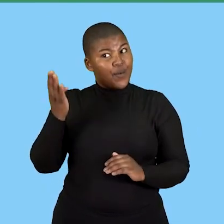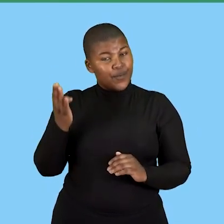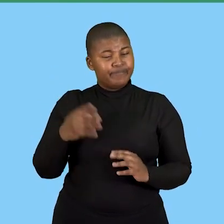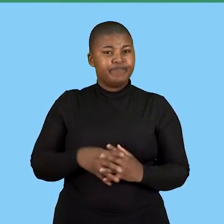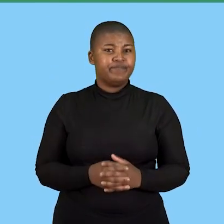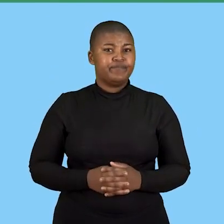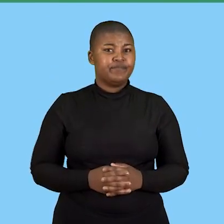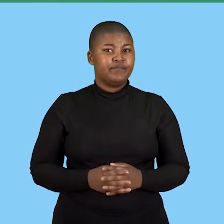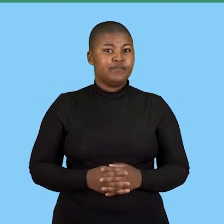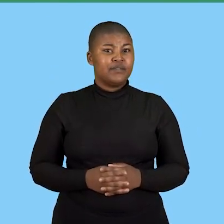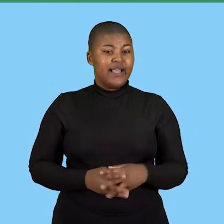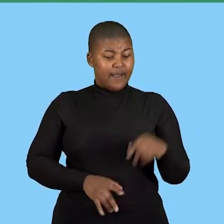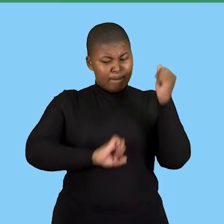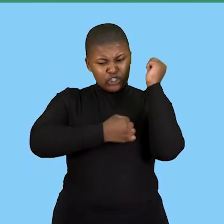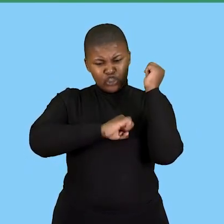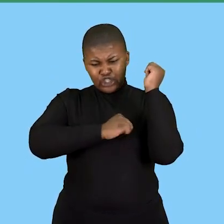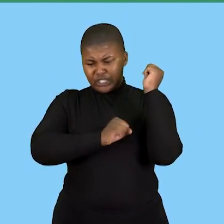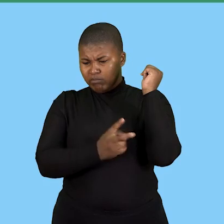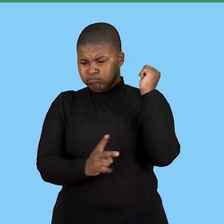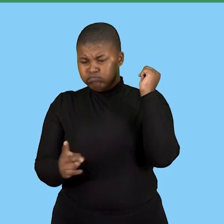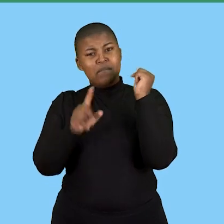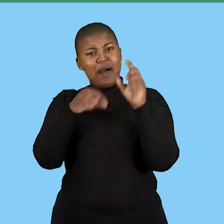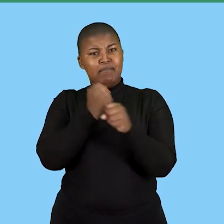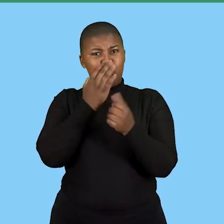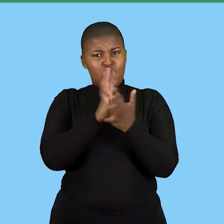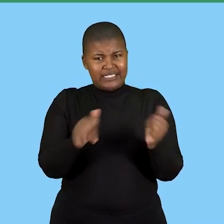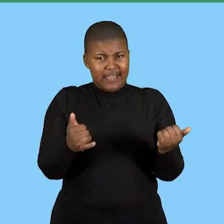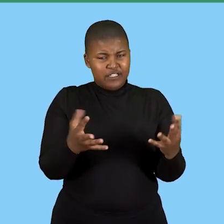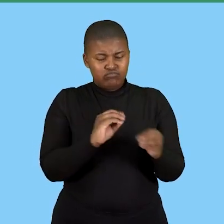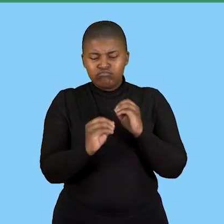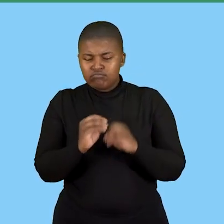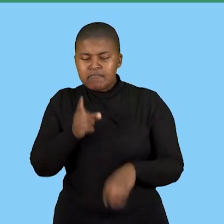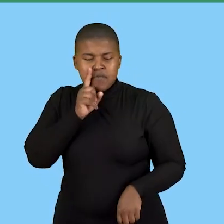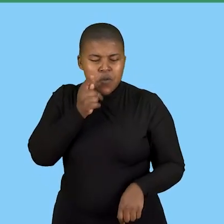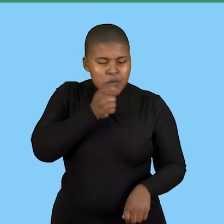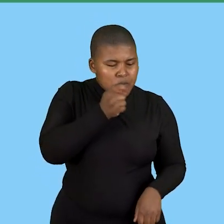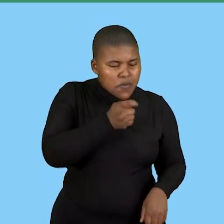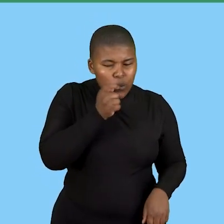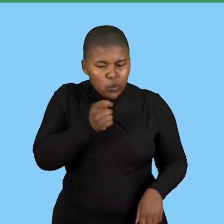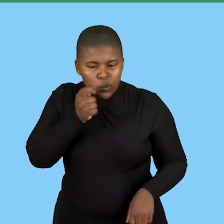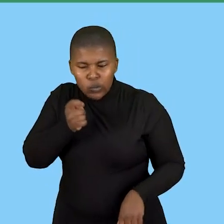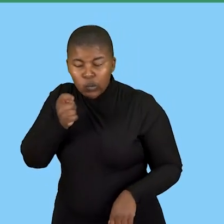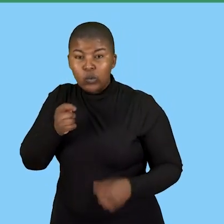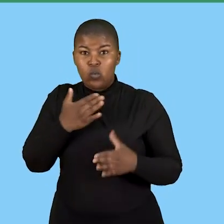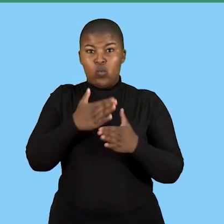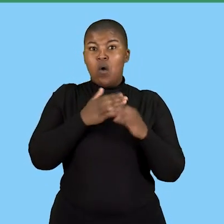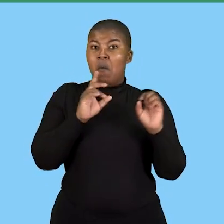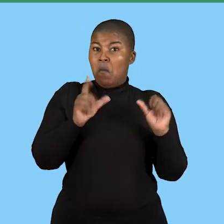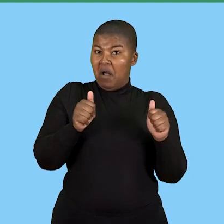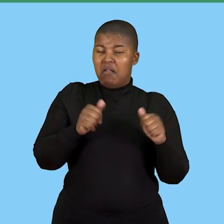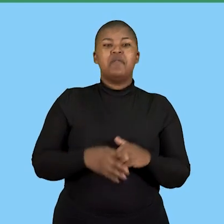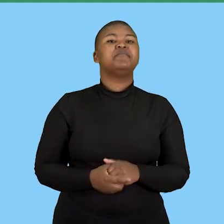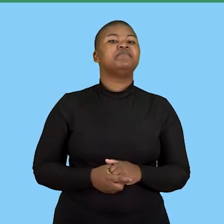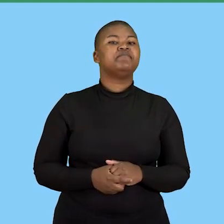are the ways one the business should make sure that machines must be safest and maintained on the regular basis